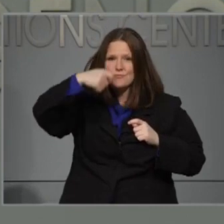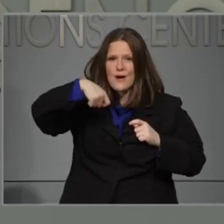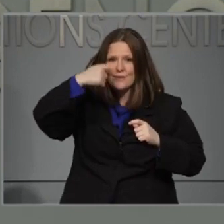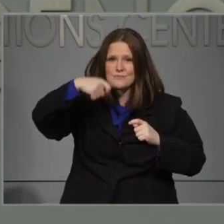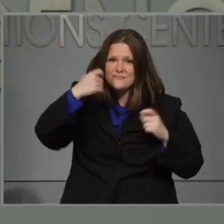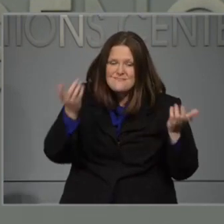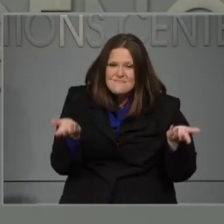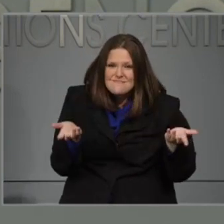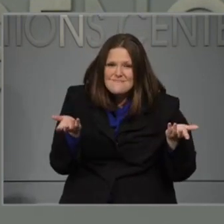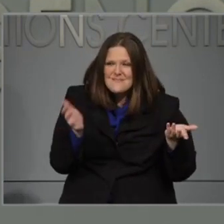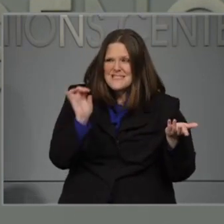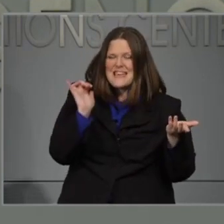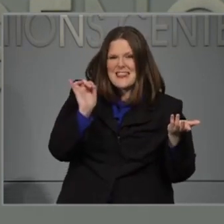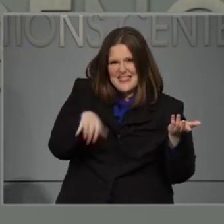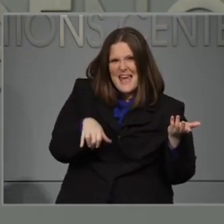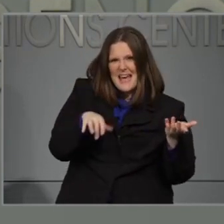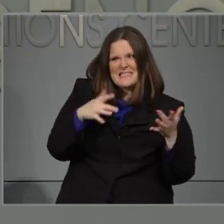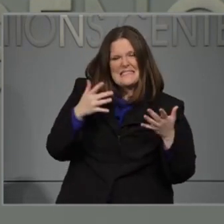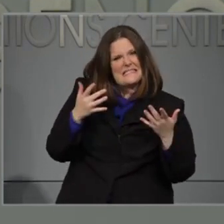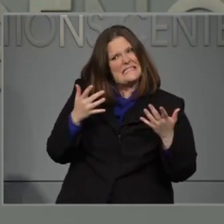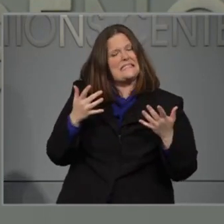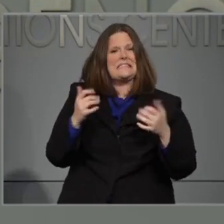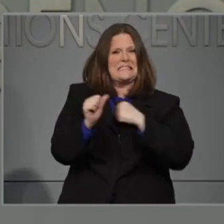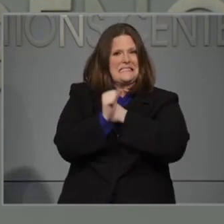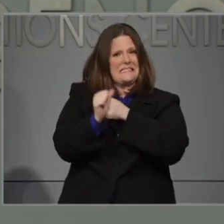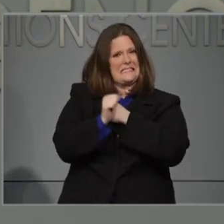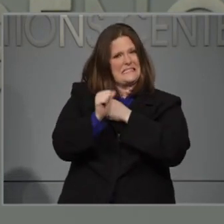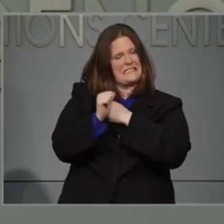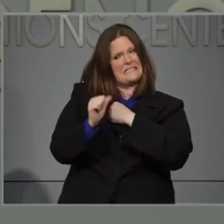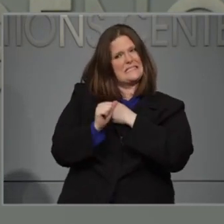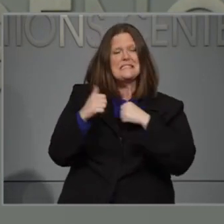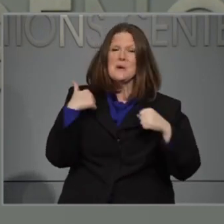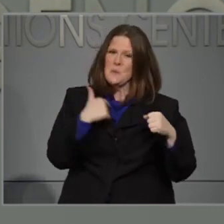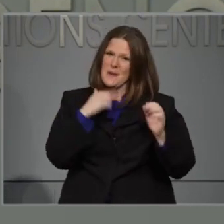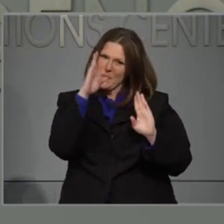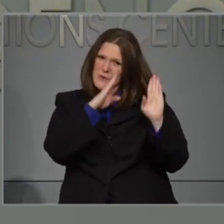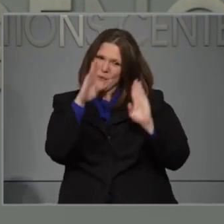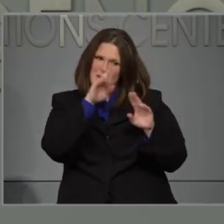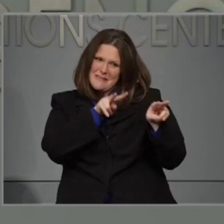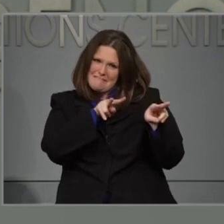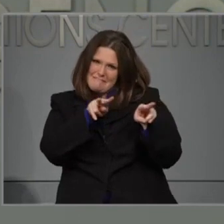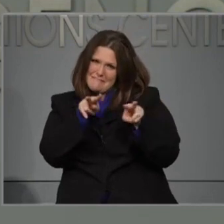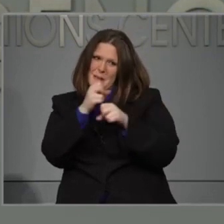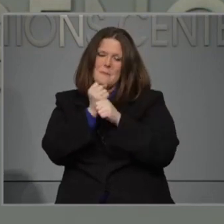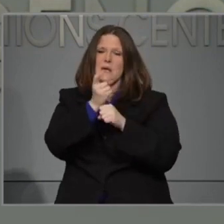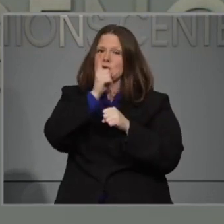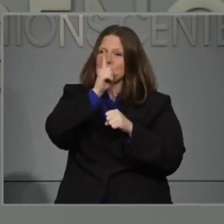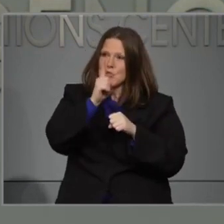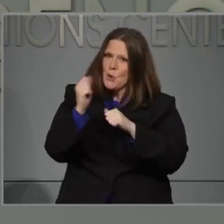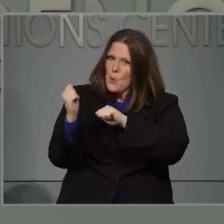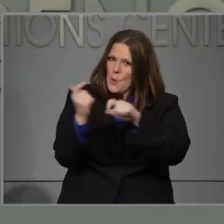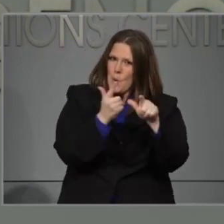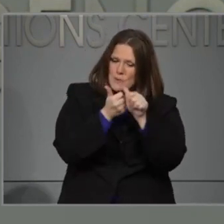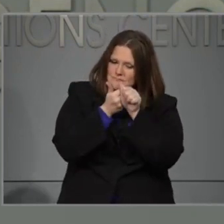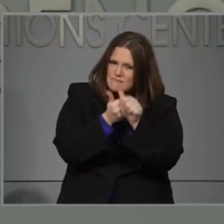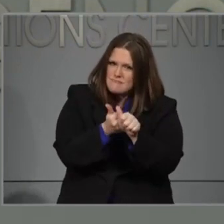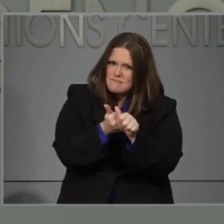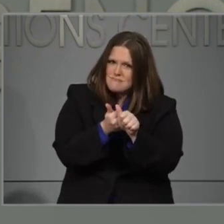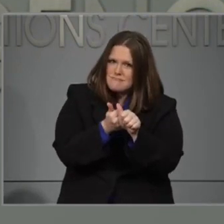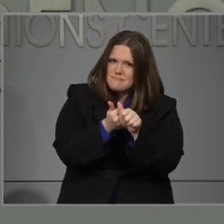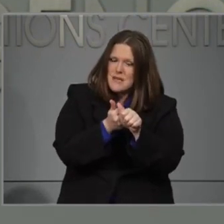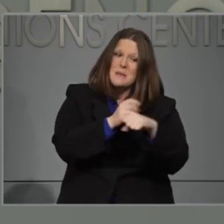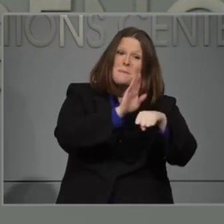actively eating. Those are risky situations, and we are concerned about them. And we want to make sure that everyone is doing their part,